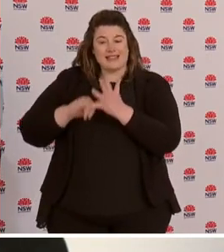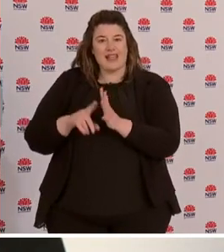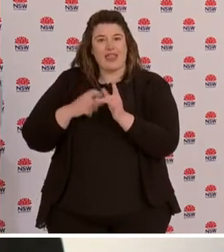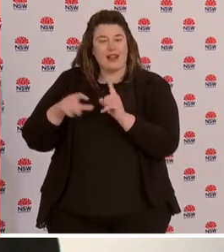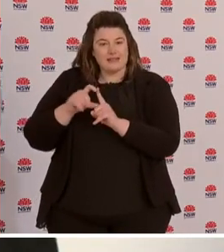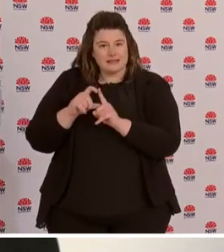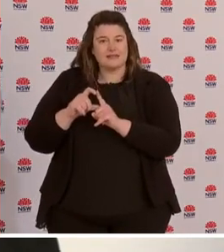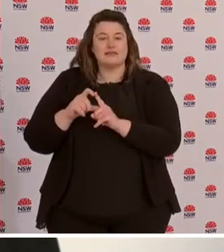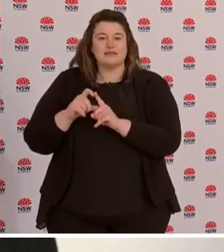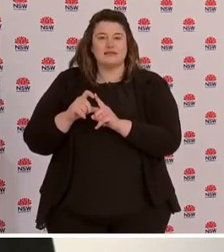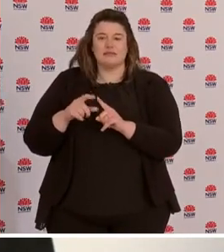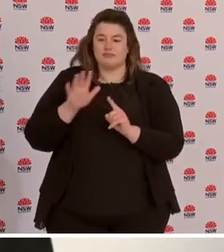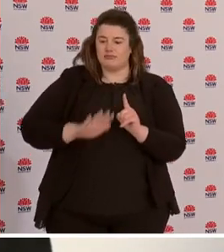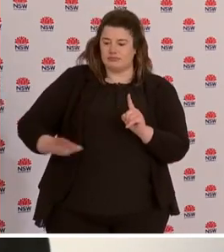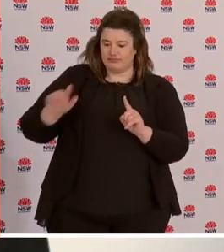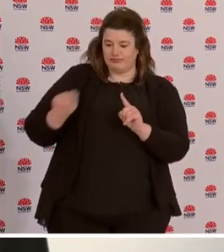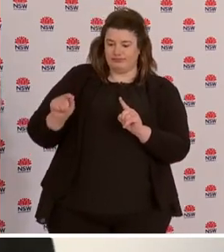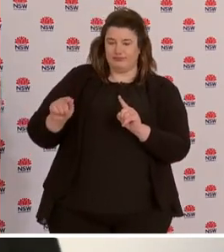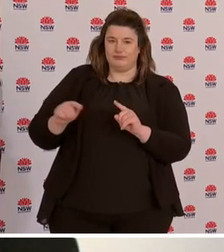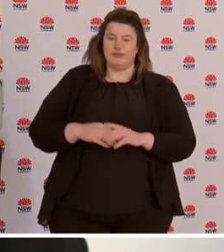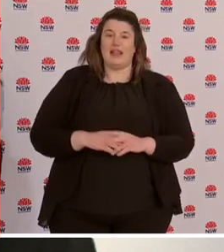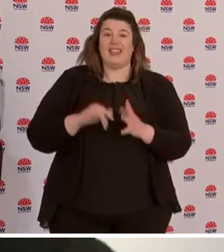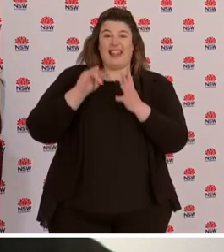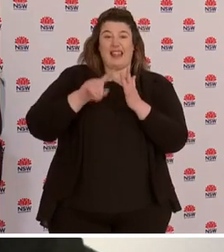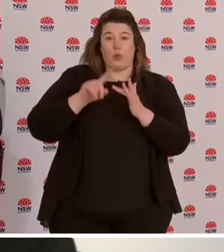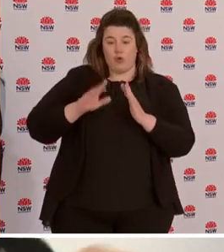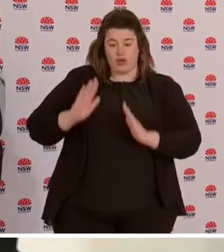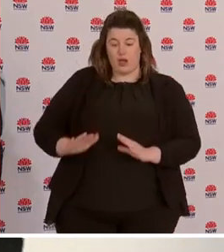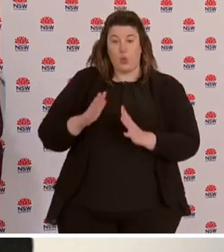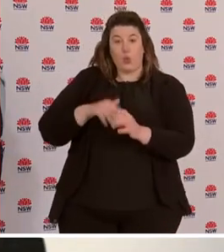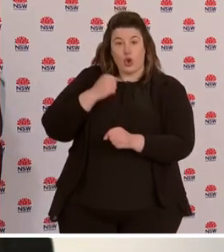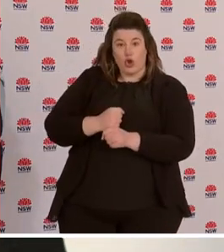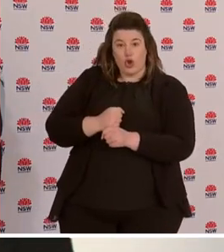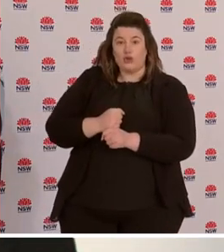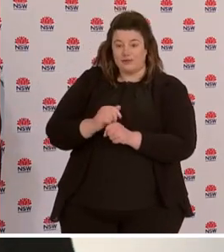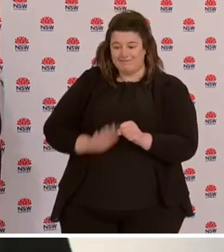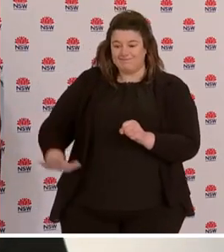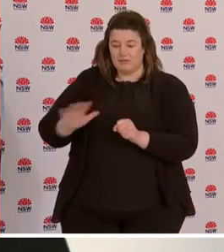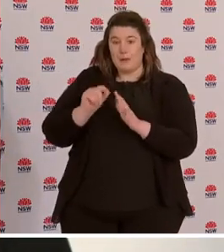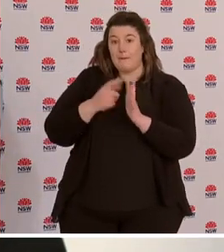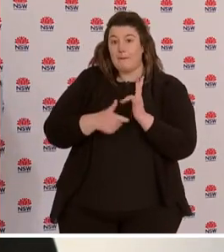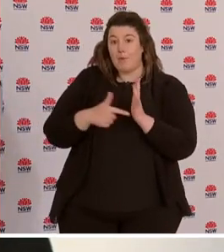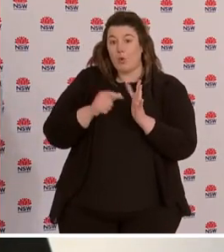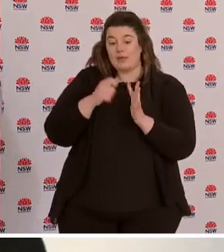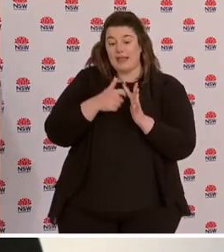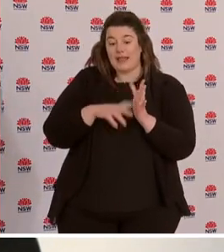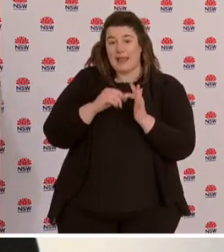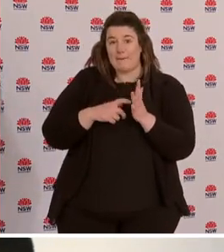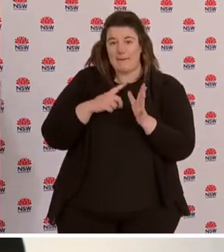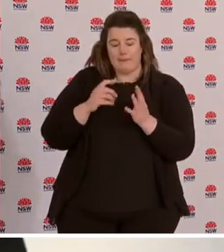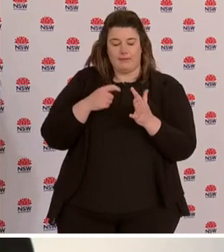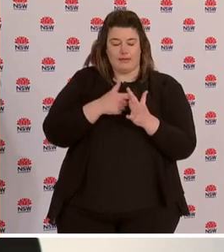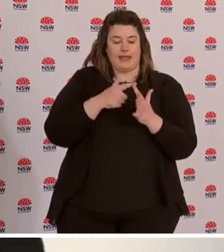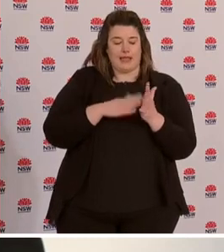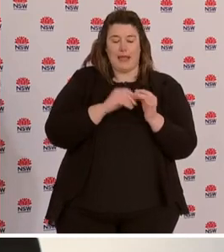Haymarket and in Illawarra, Wollongong and Port Kembla. If you're in any of those areas, please come forward for testing with